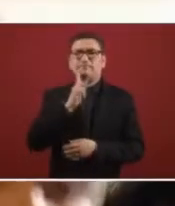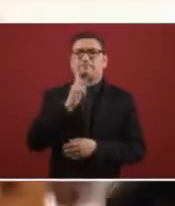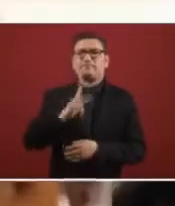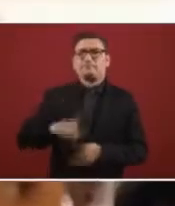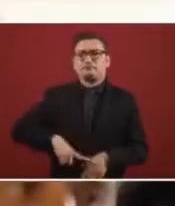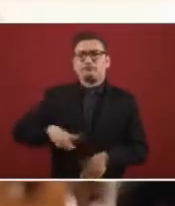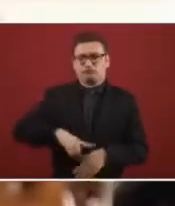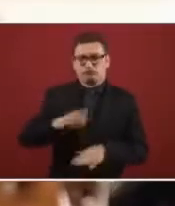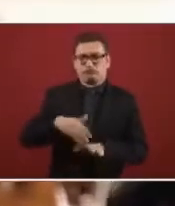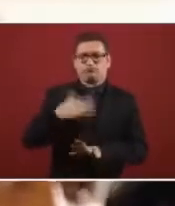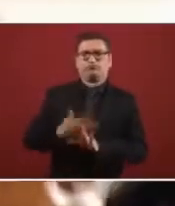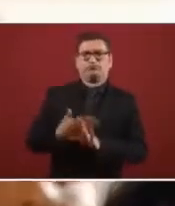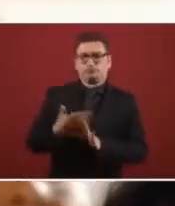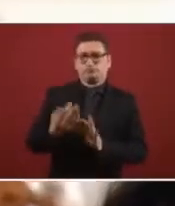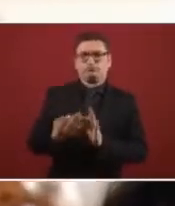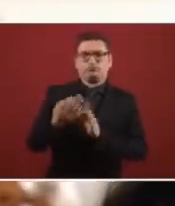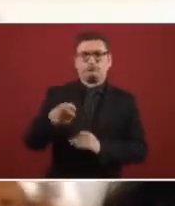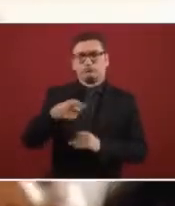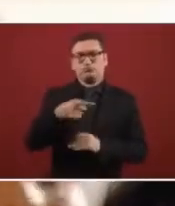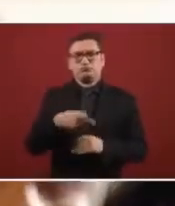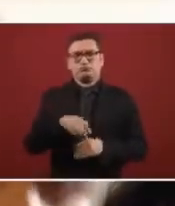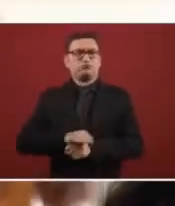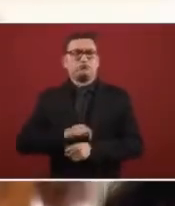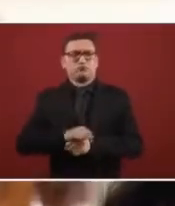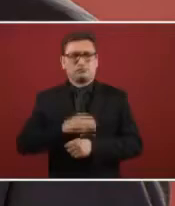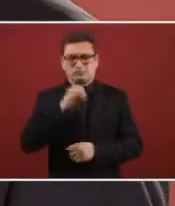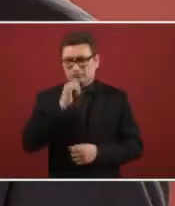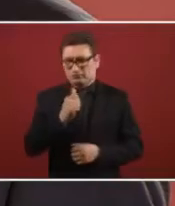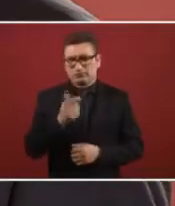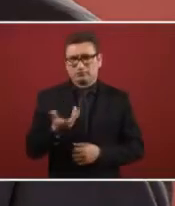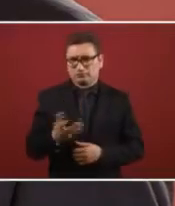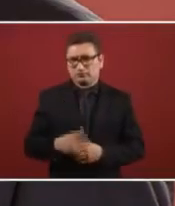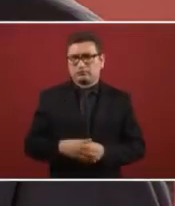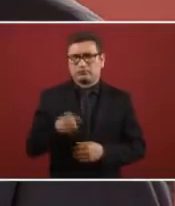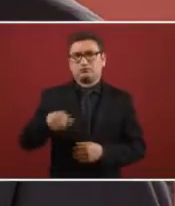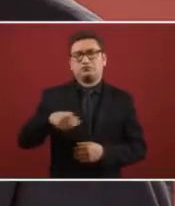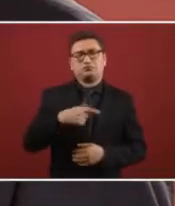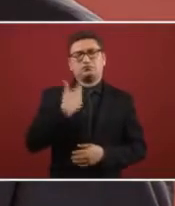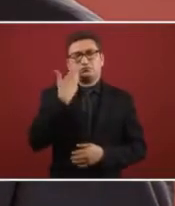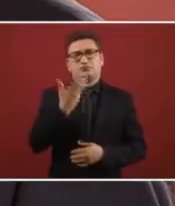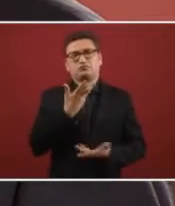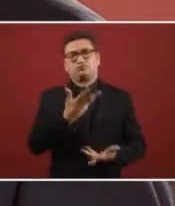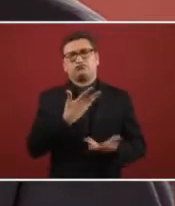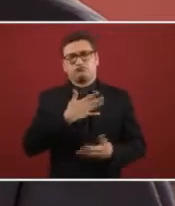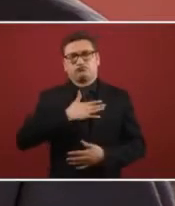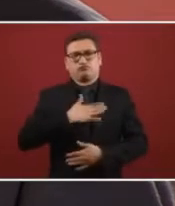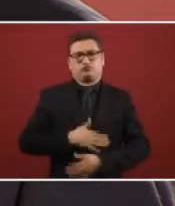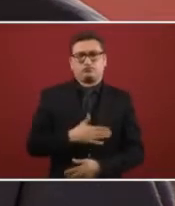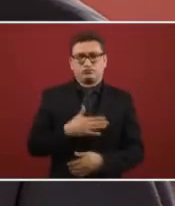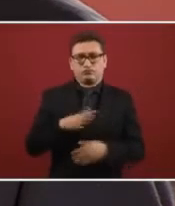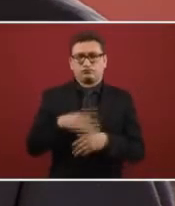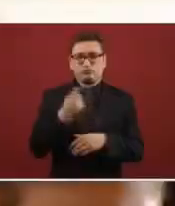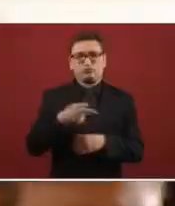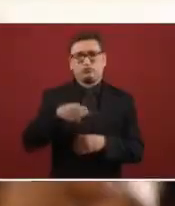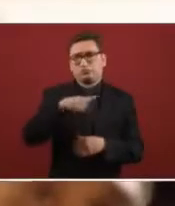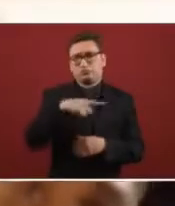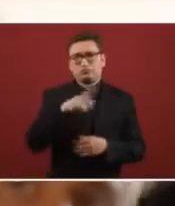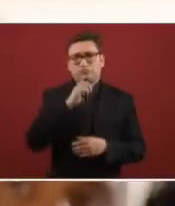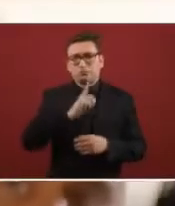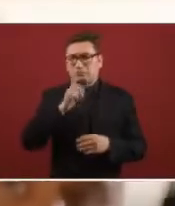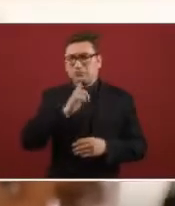That she admitted that she had tortured people. Amparada mediante mentiras.